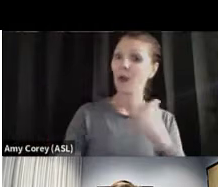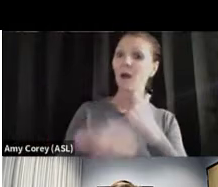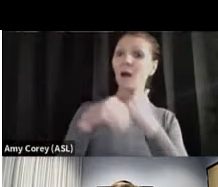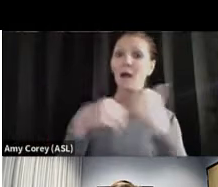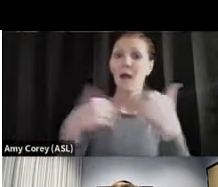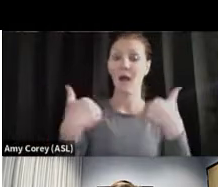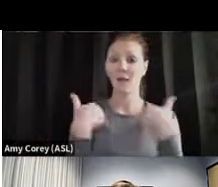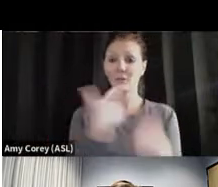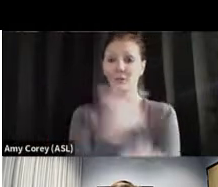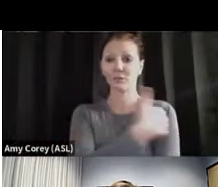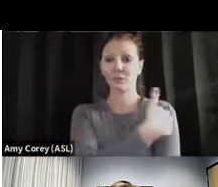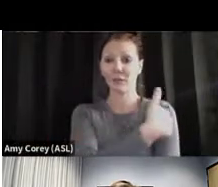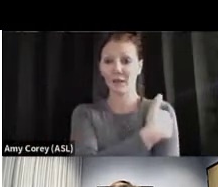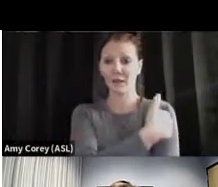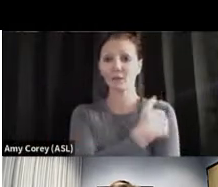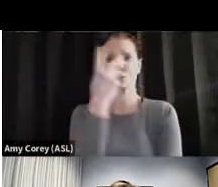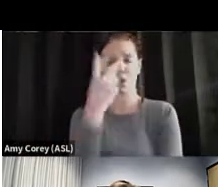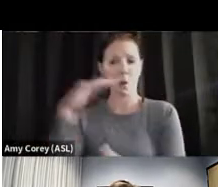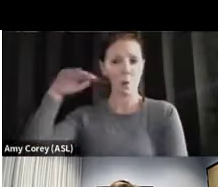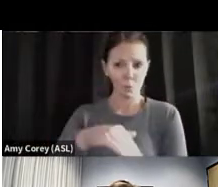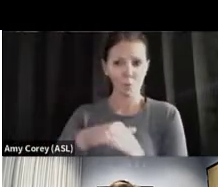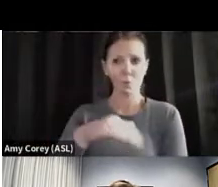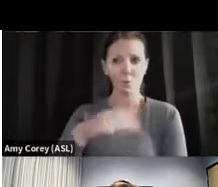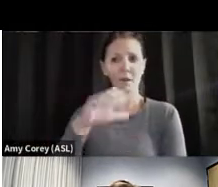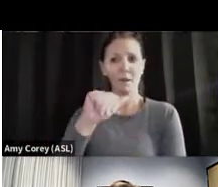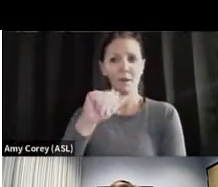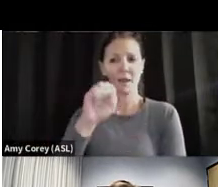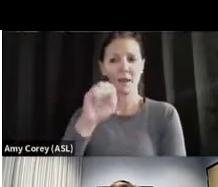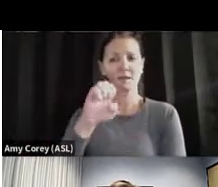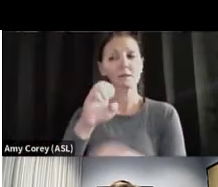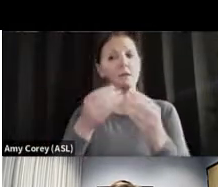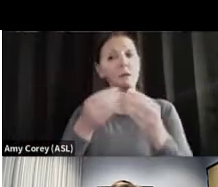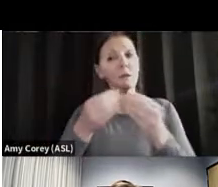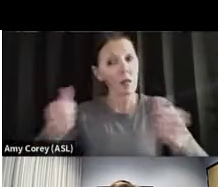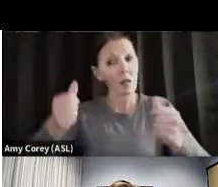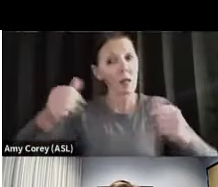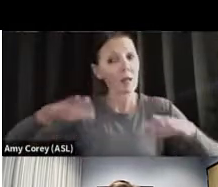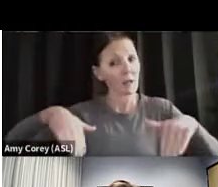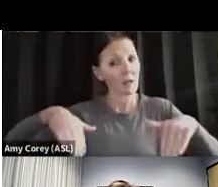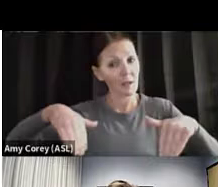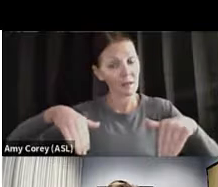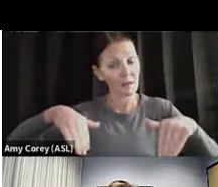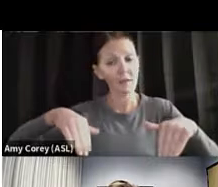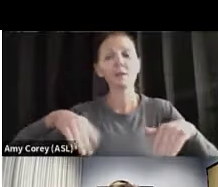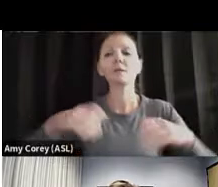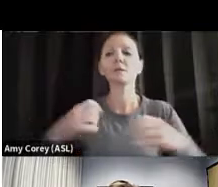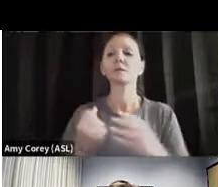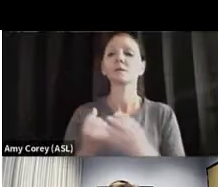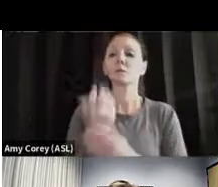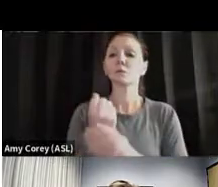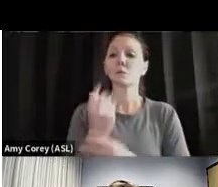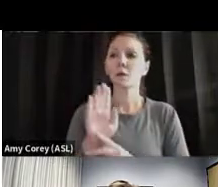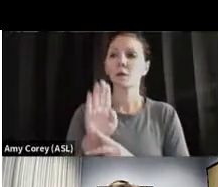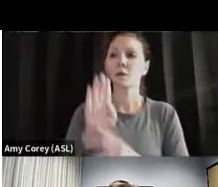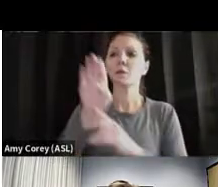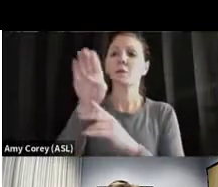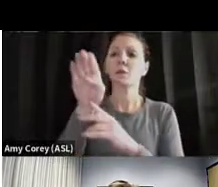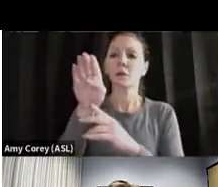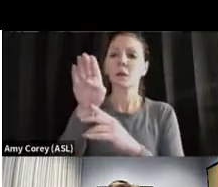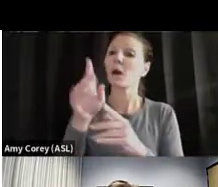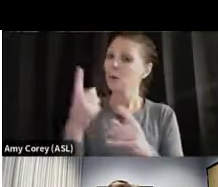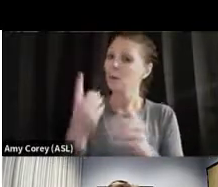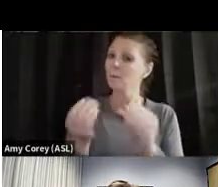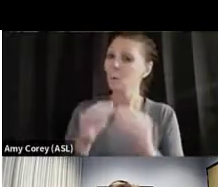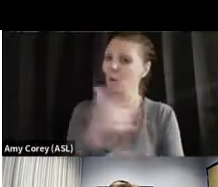quite gone away. We had a little surge here in the spring as well. More vaccination, more people. Of course, then the